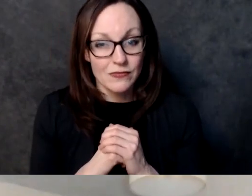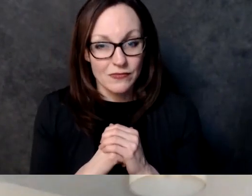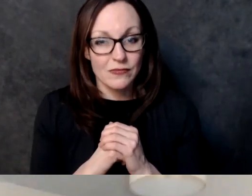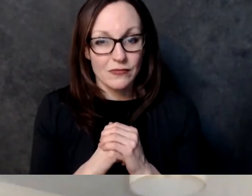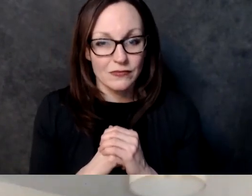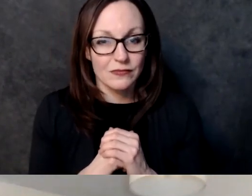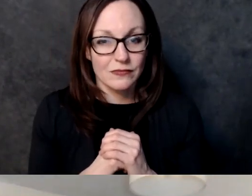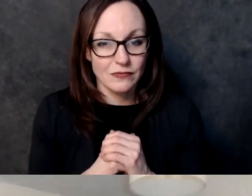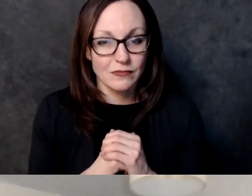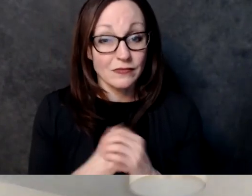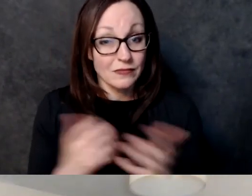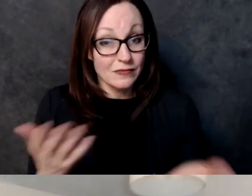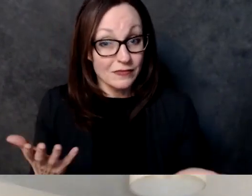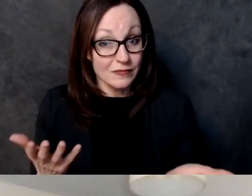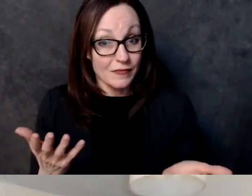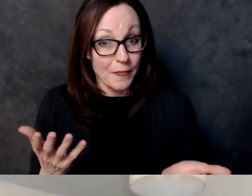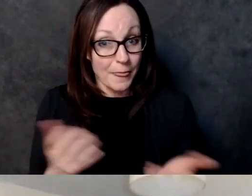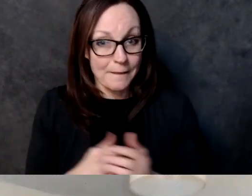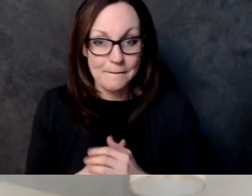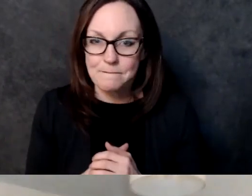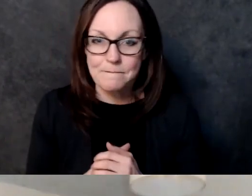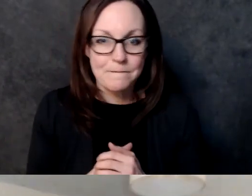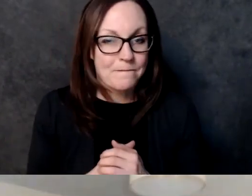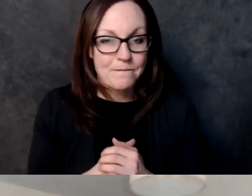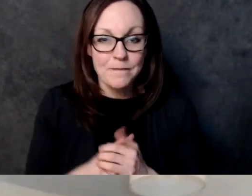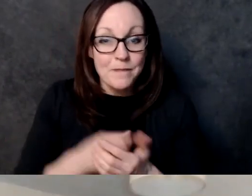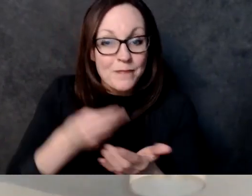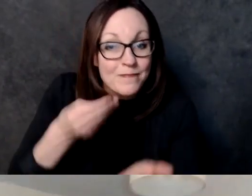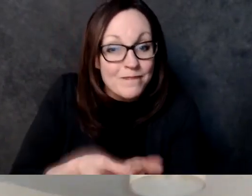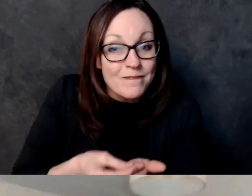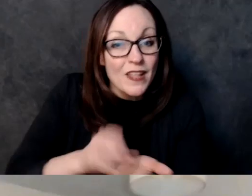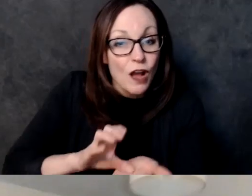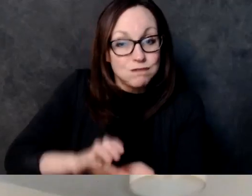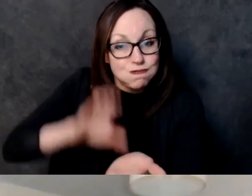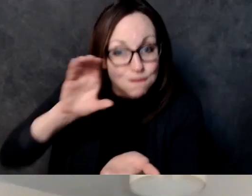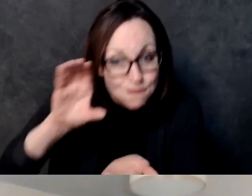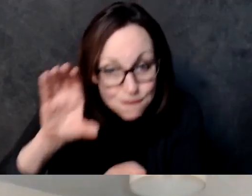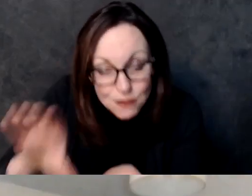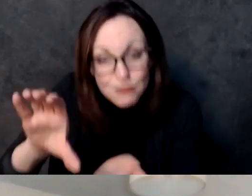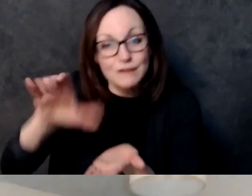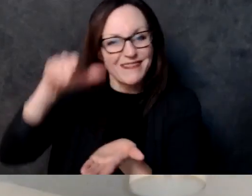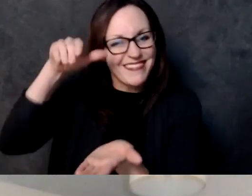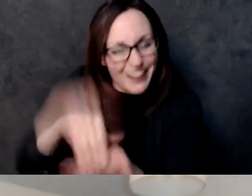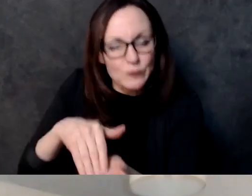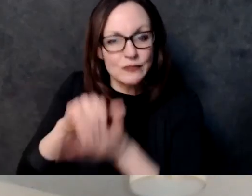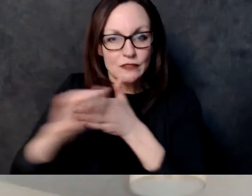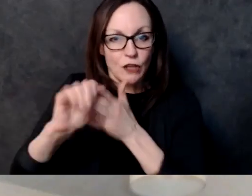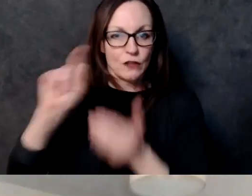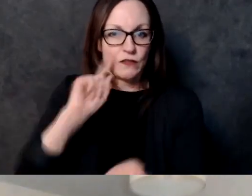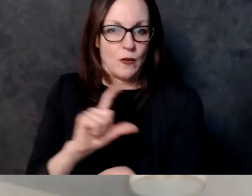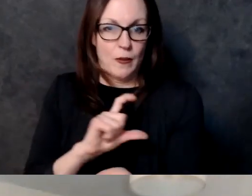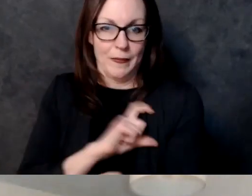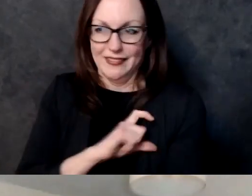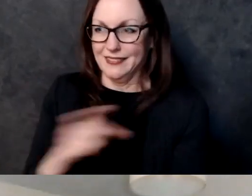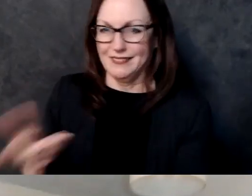budget so yes there has that then that's mandatory spending so there has to be cuts elsewhere instead of that we could be much